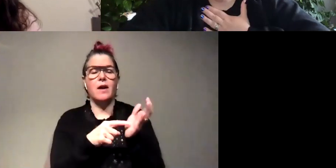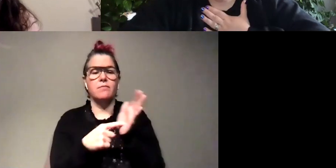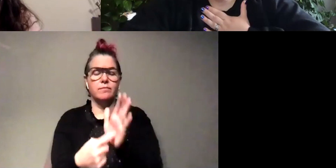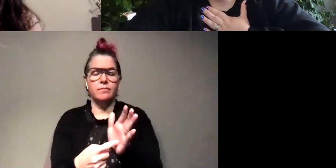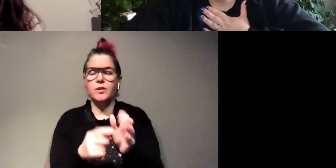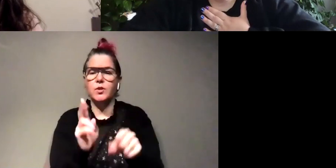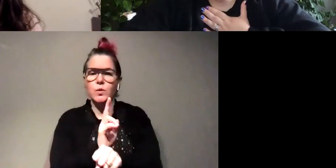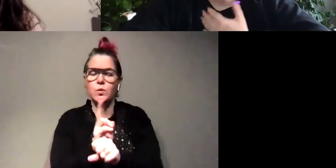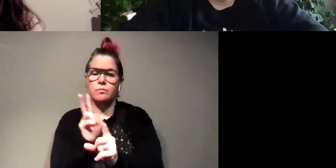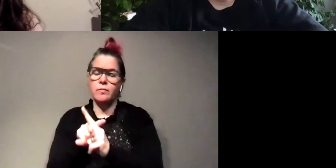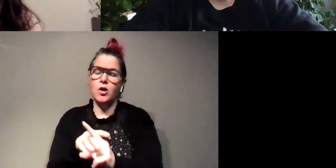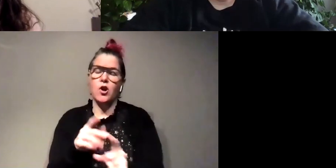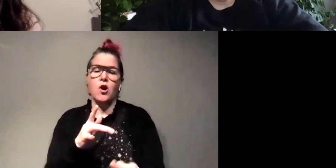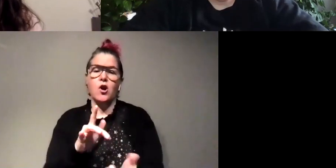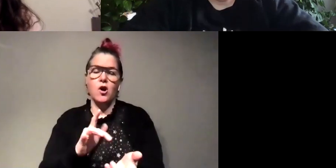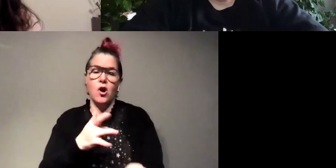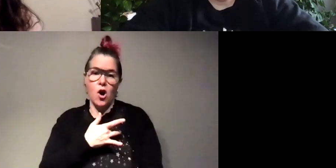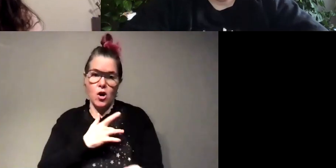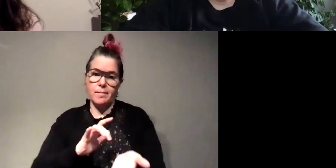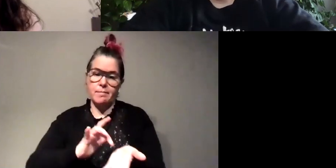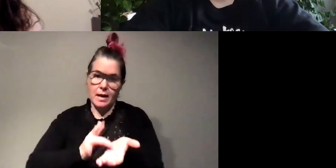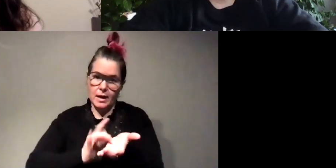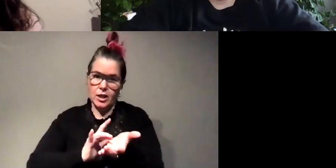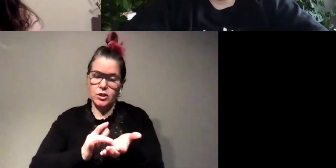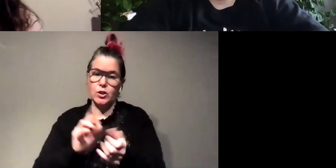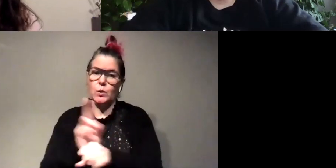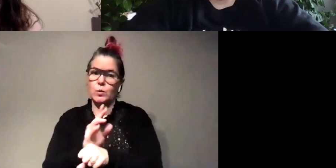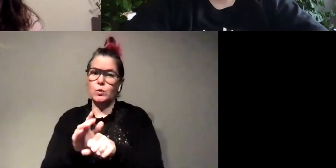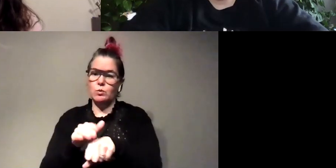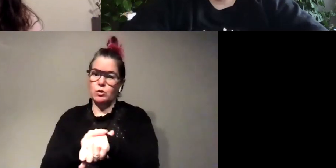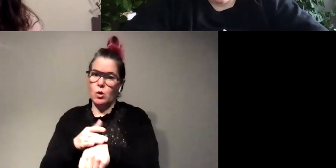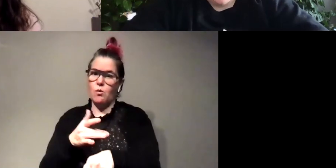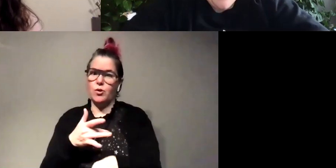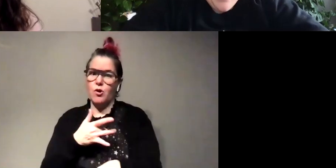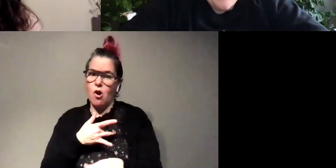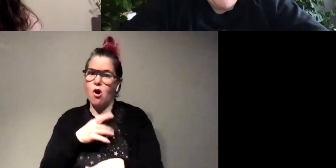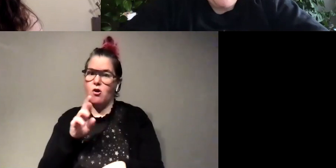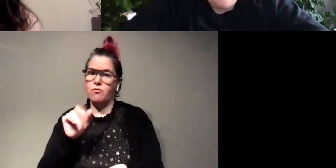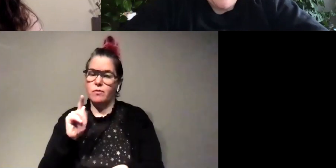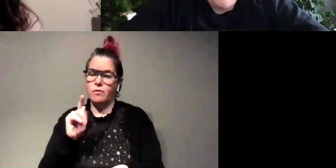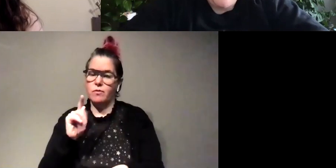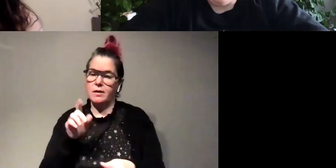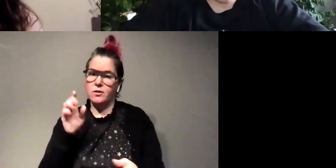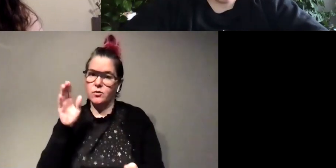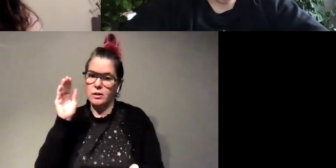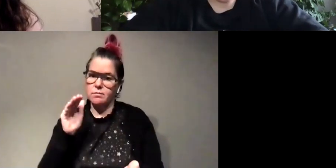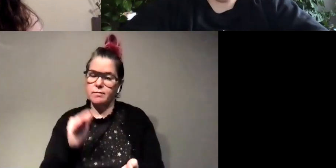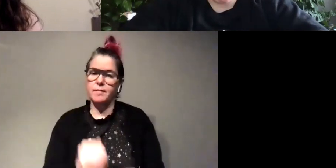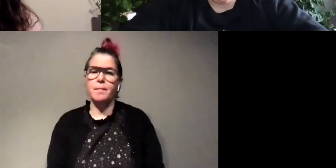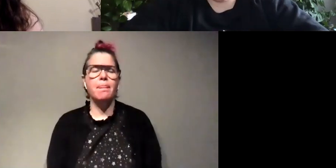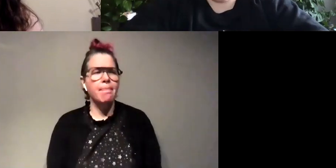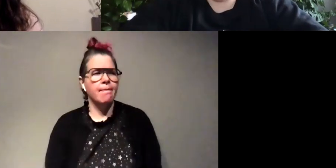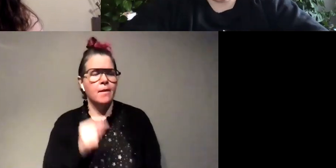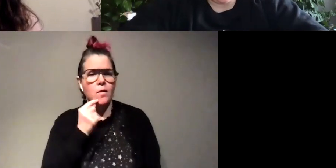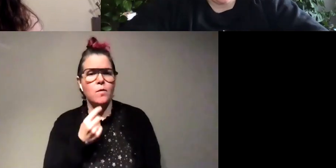toxins that is used to like slow your heart rate cool yeah that's super cool um will fireflies